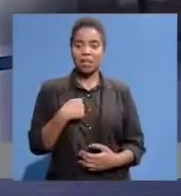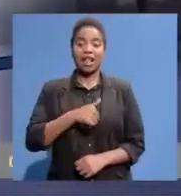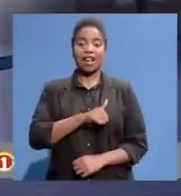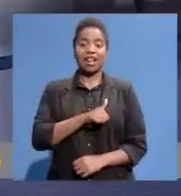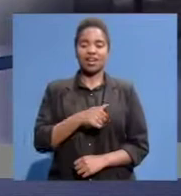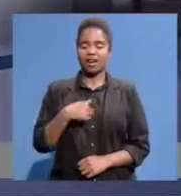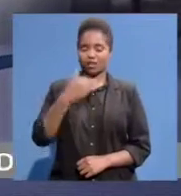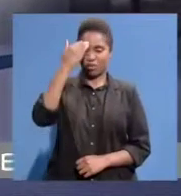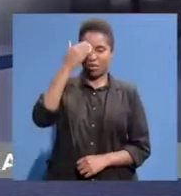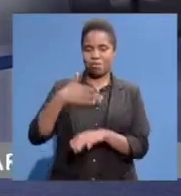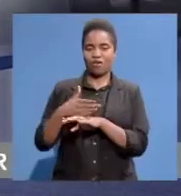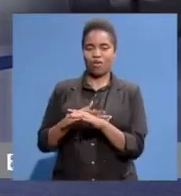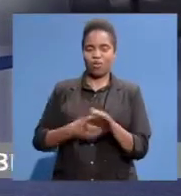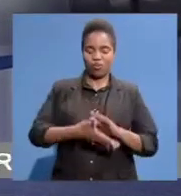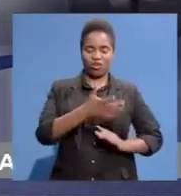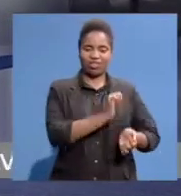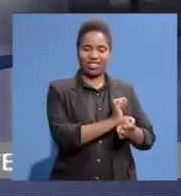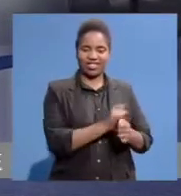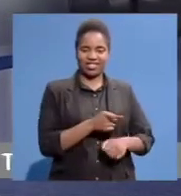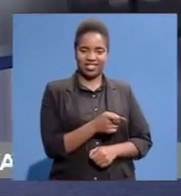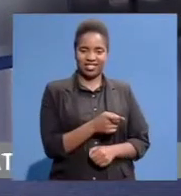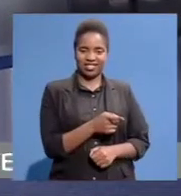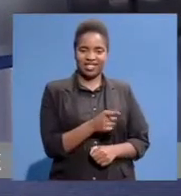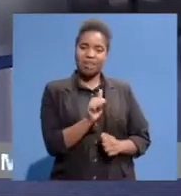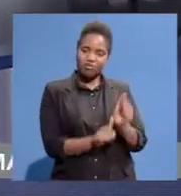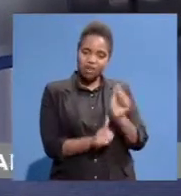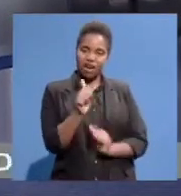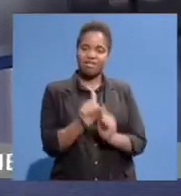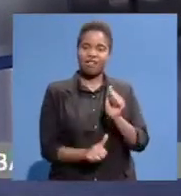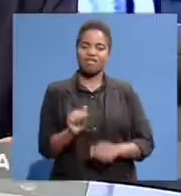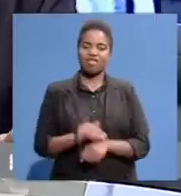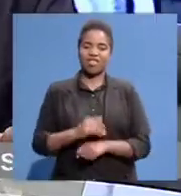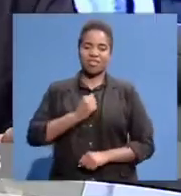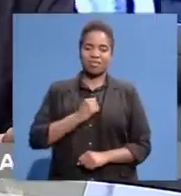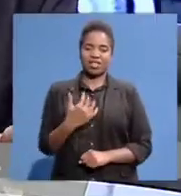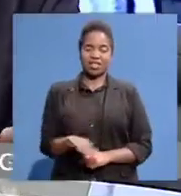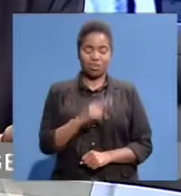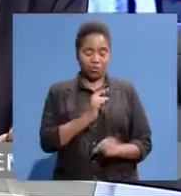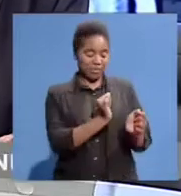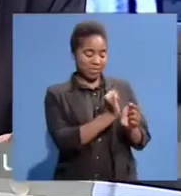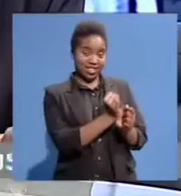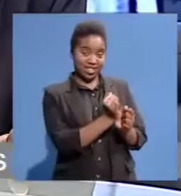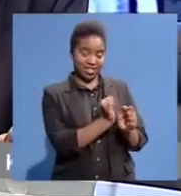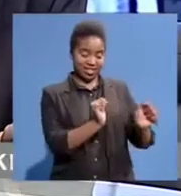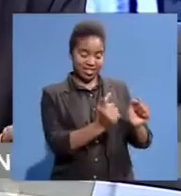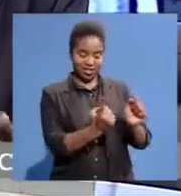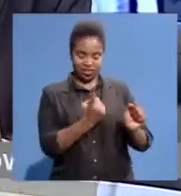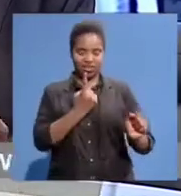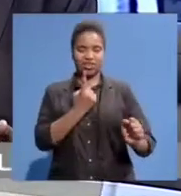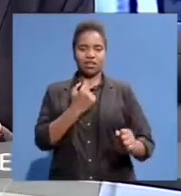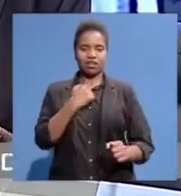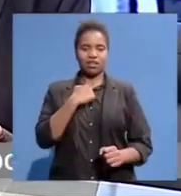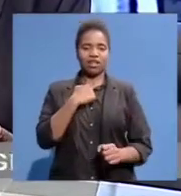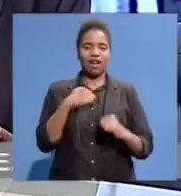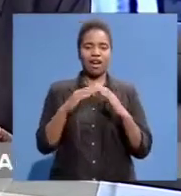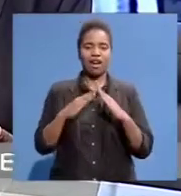have known him Even before he went To rogan island And his brothers Were friends of mine So when he came out Of prison One of the first places To come to Was